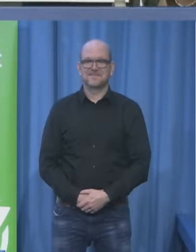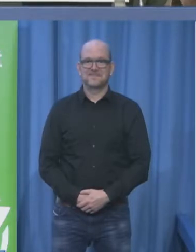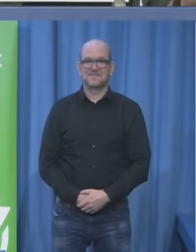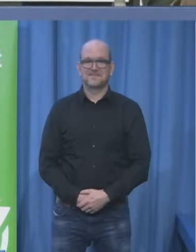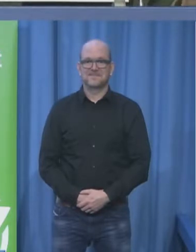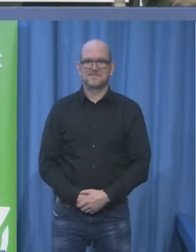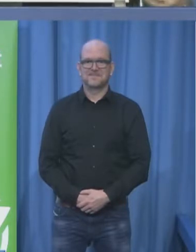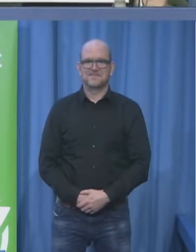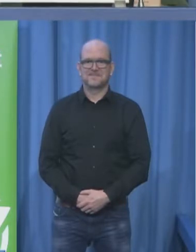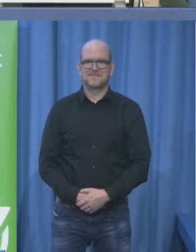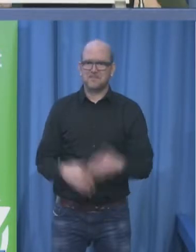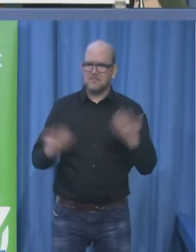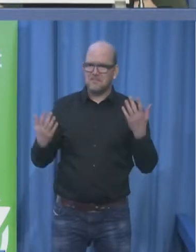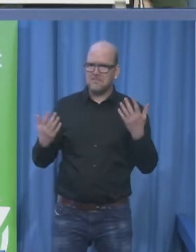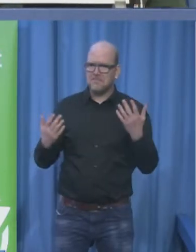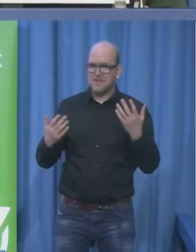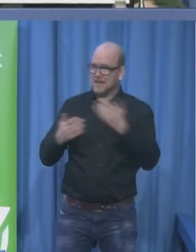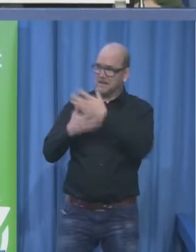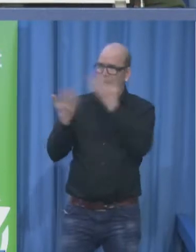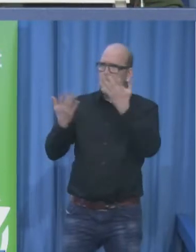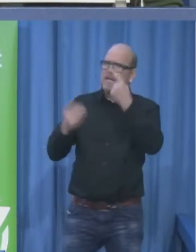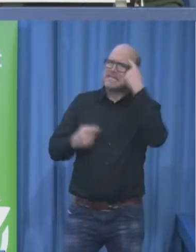What do you think? Any comments?